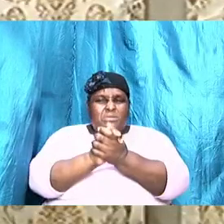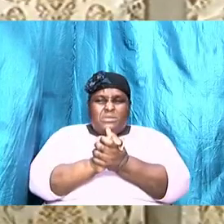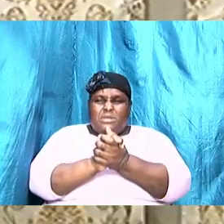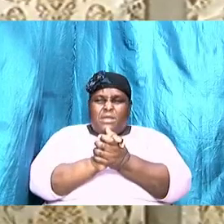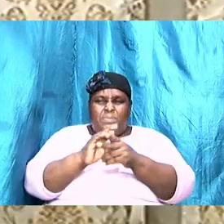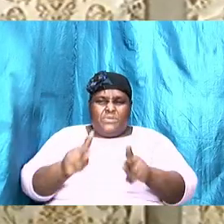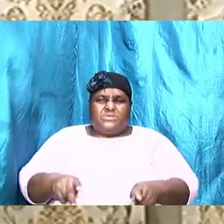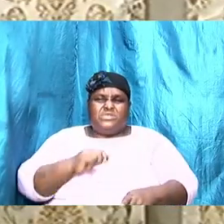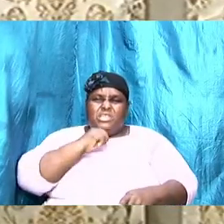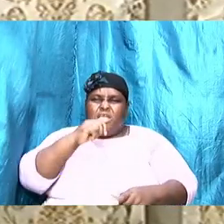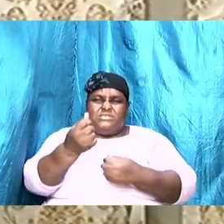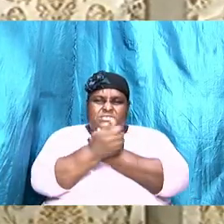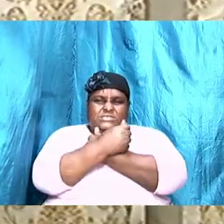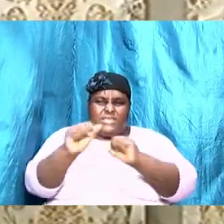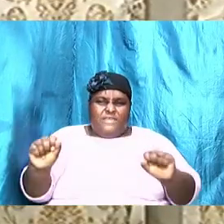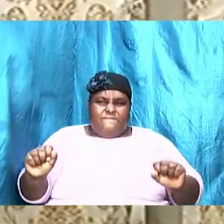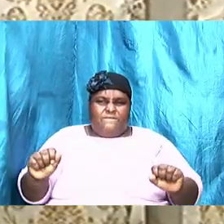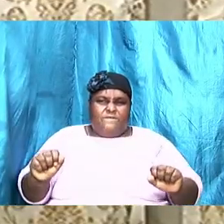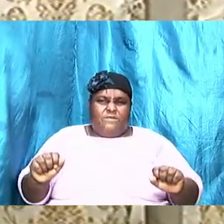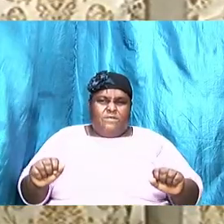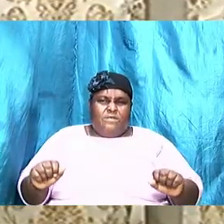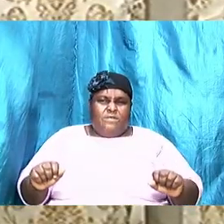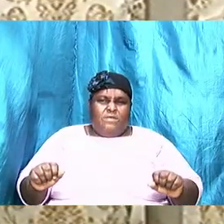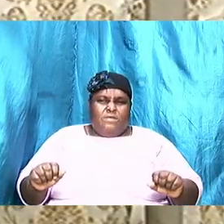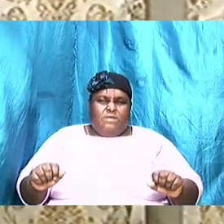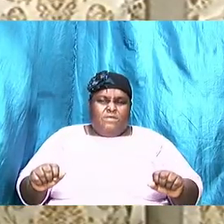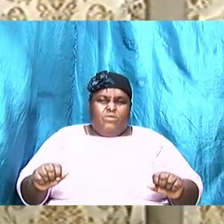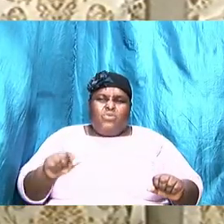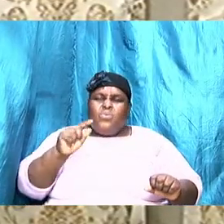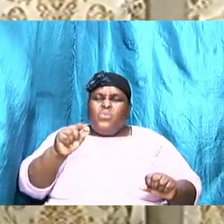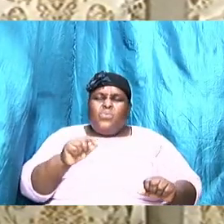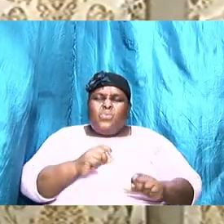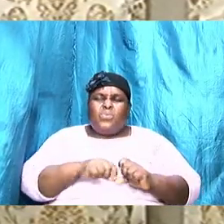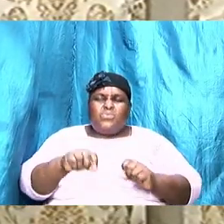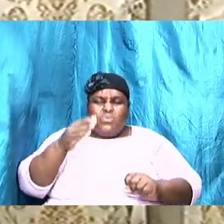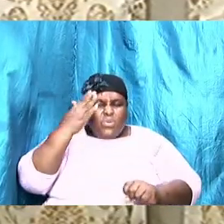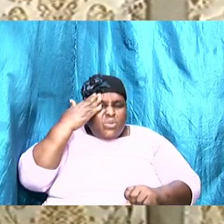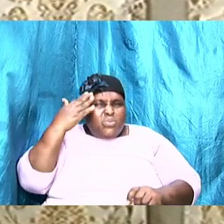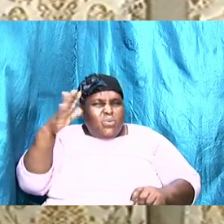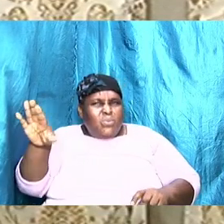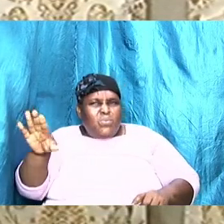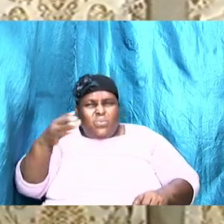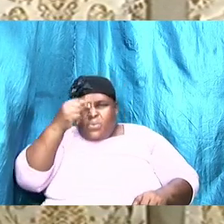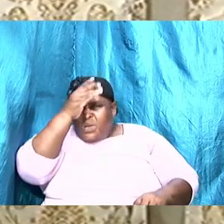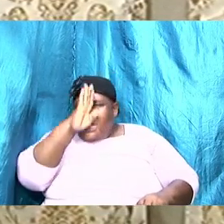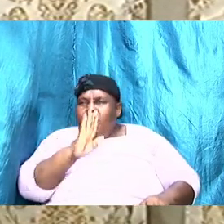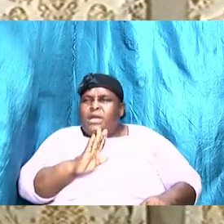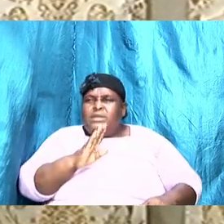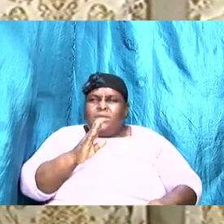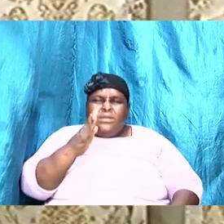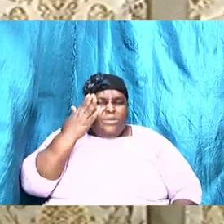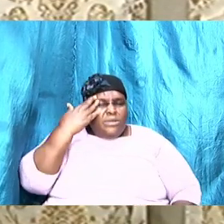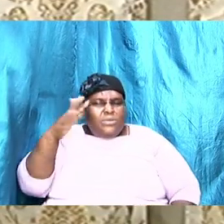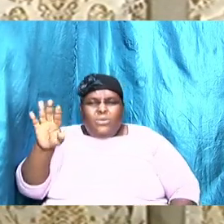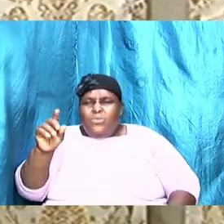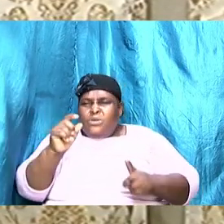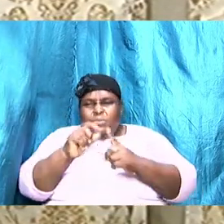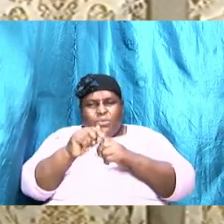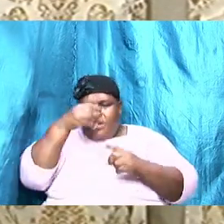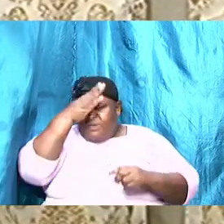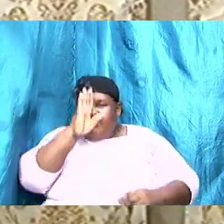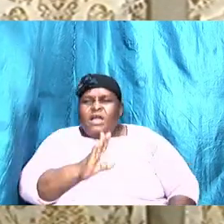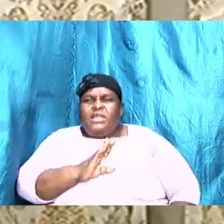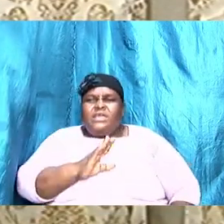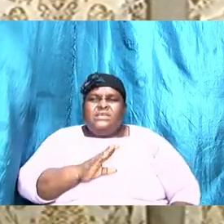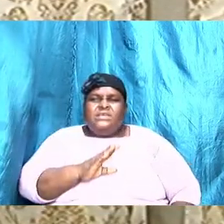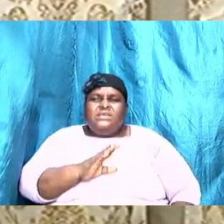You don't go married to that man, that woman that is unsaved. Don't know God. Don't know the word. And you are saved. And you are saying, well, it is a man and